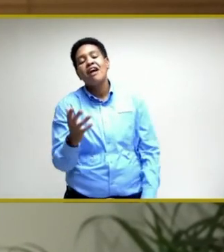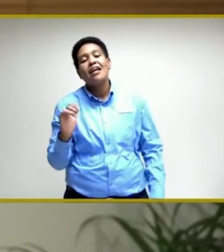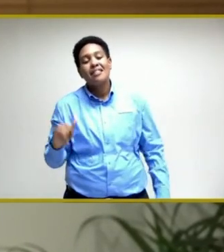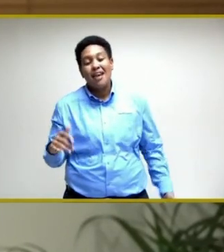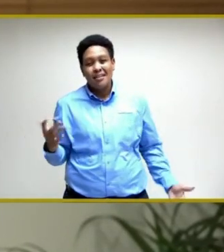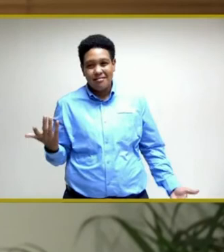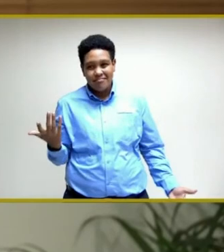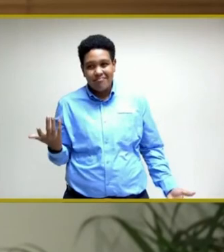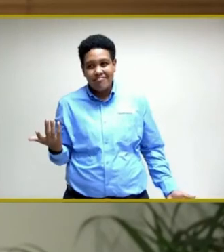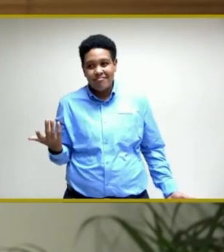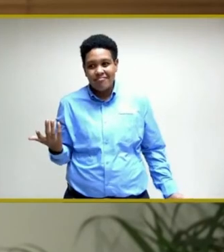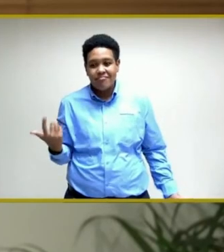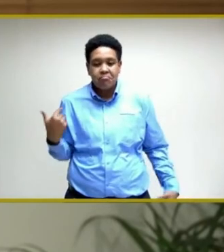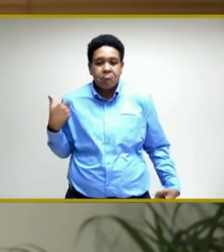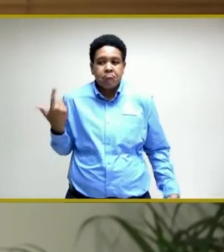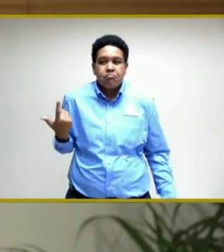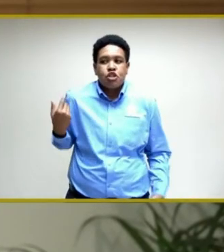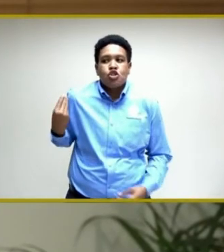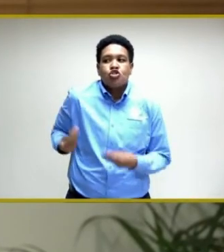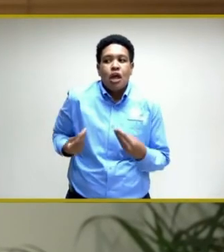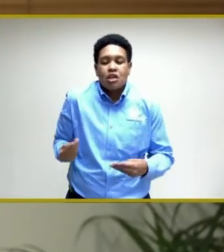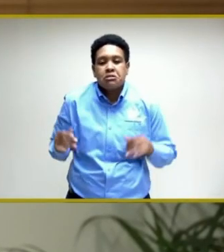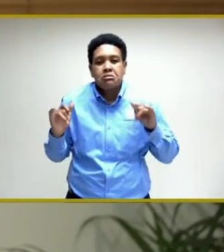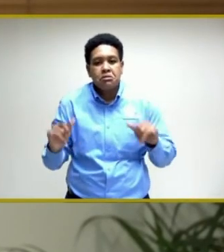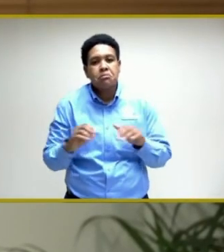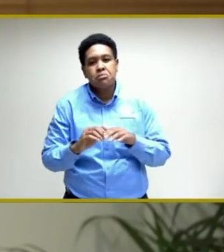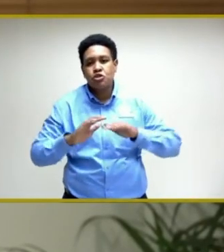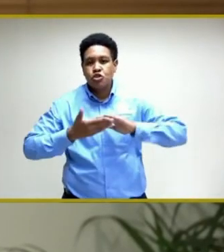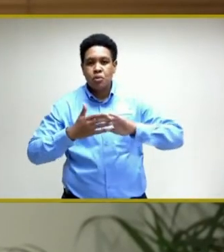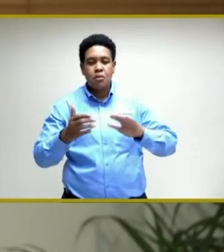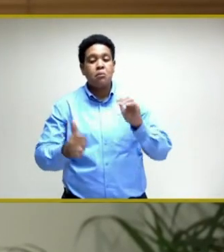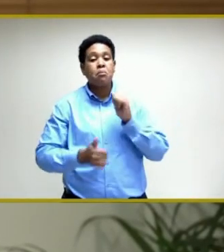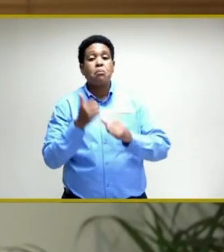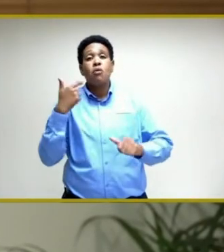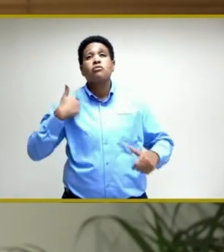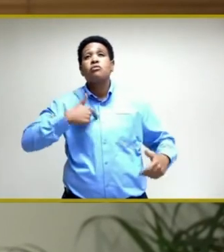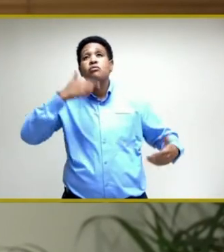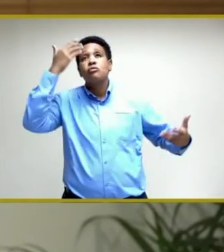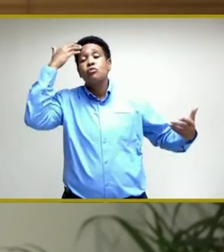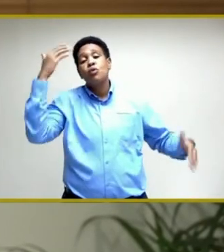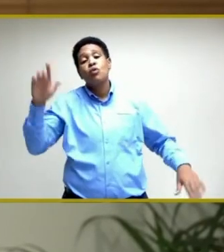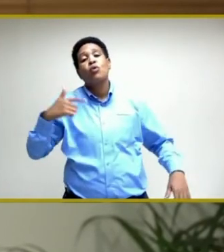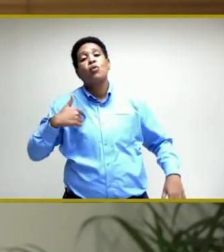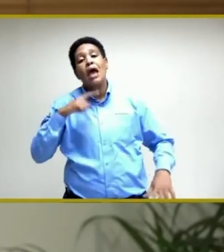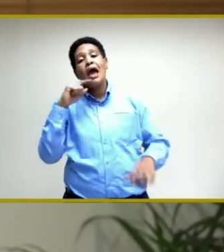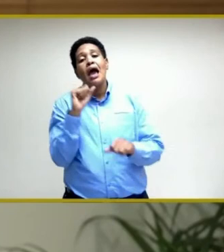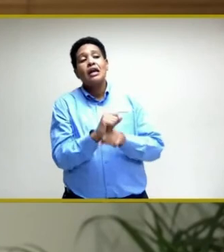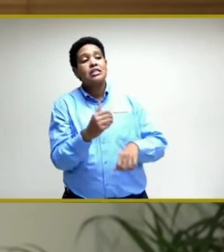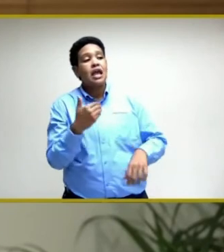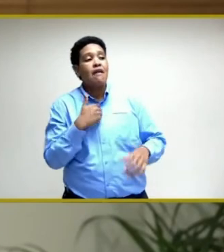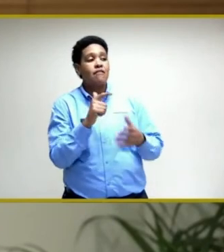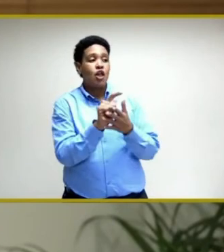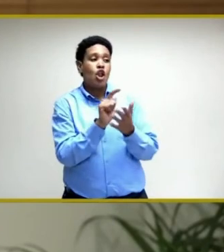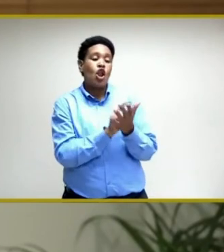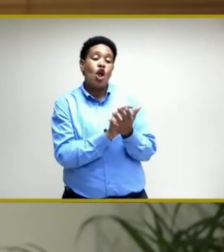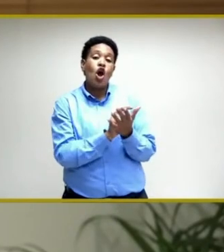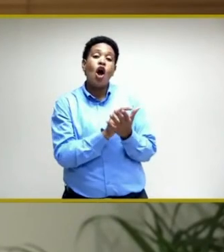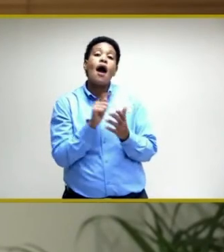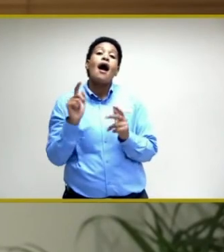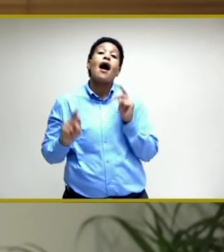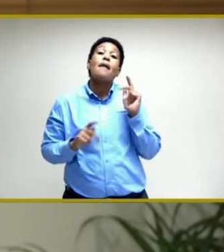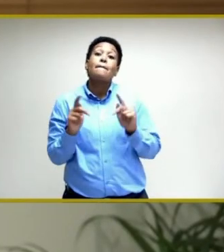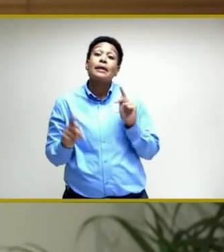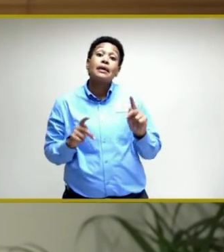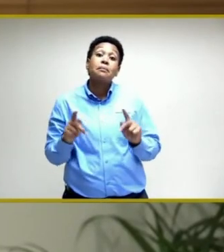has been the tradition in country. Most of us don't even know that we actually have the law and that persons